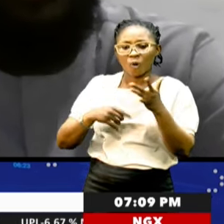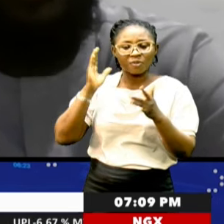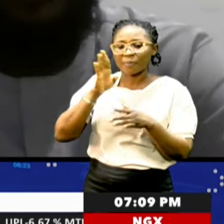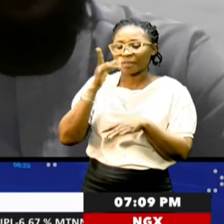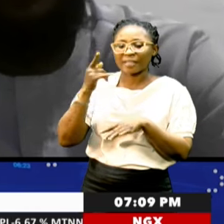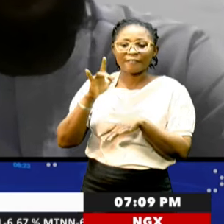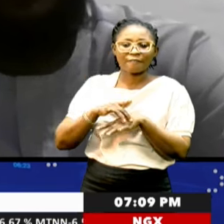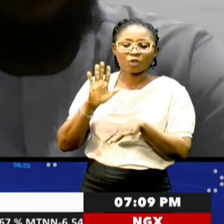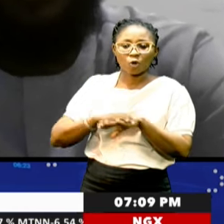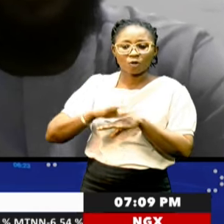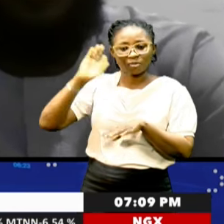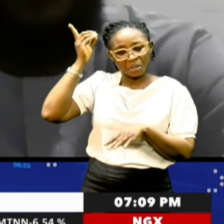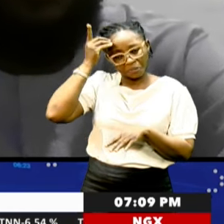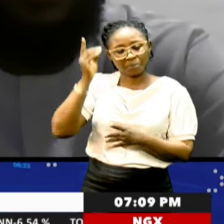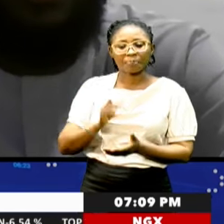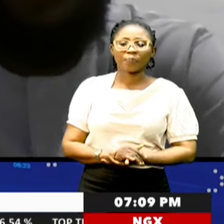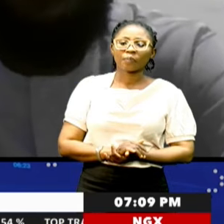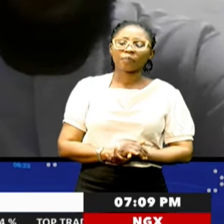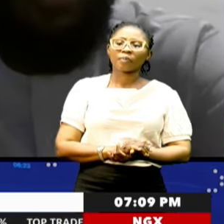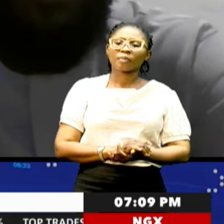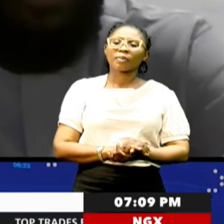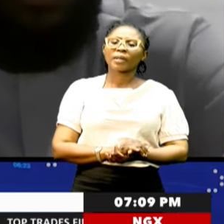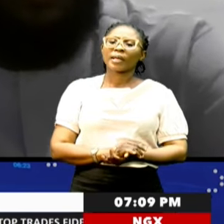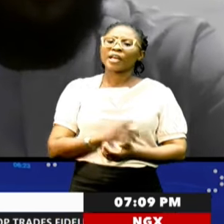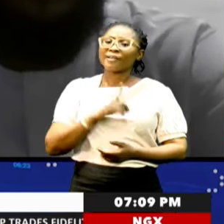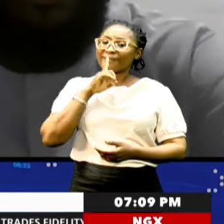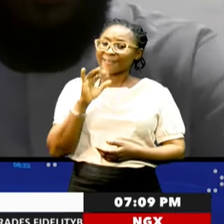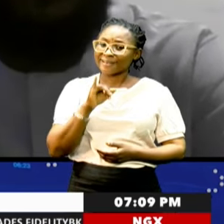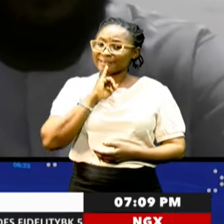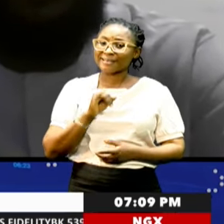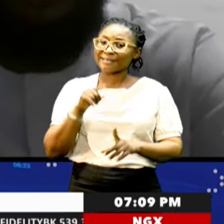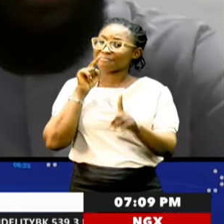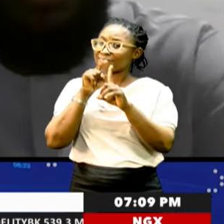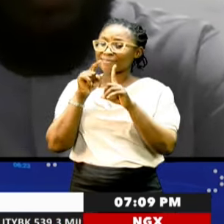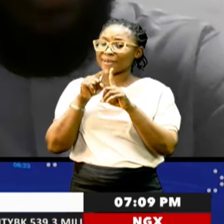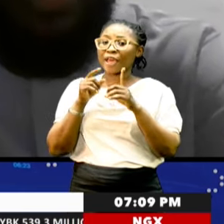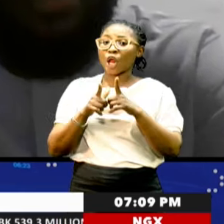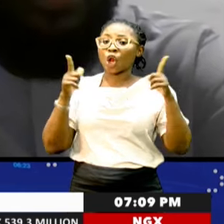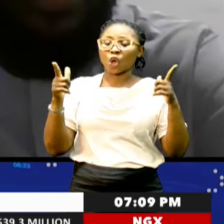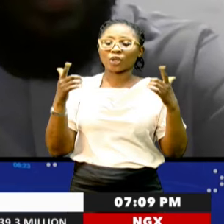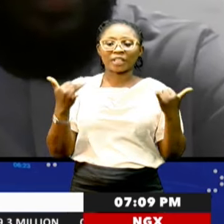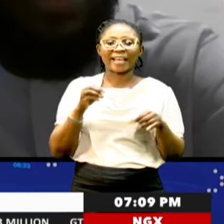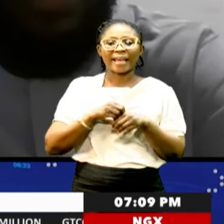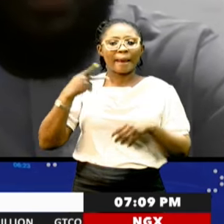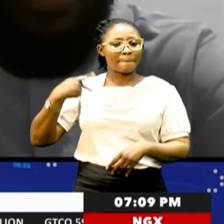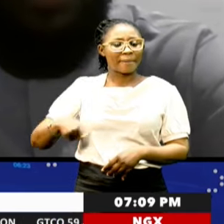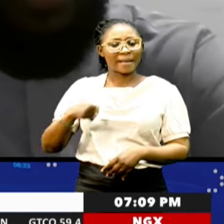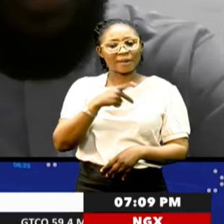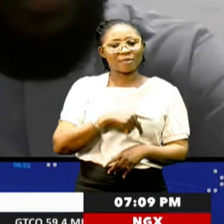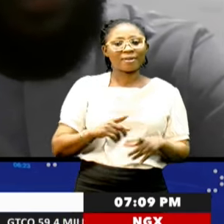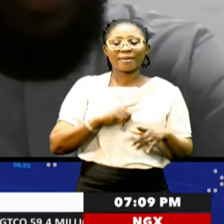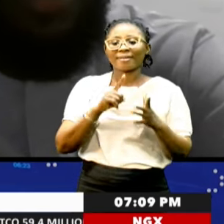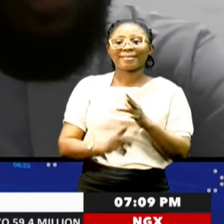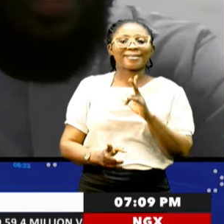Well, the reality is, there's a majority right now in Parliament. This landslide